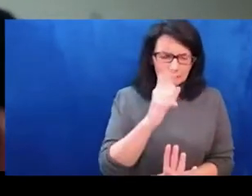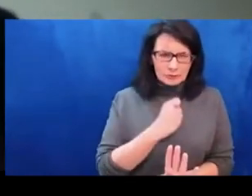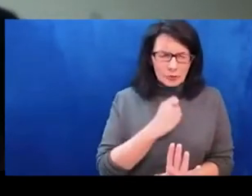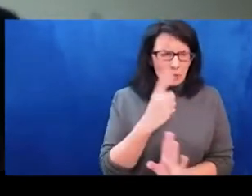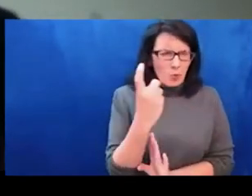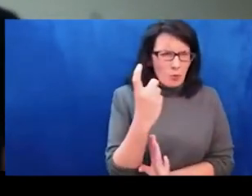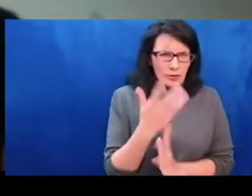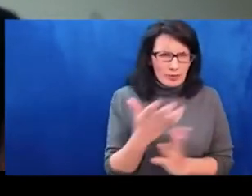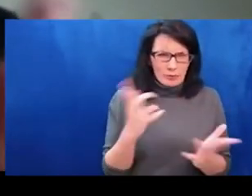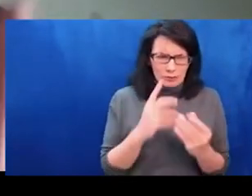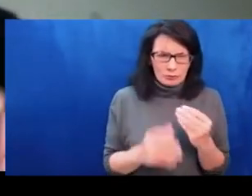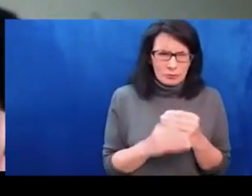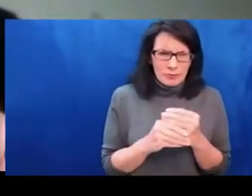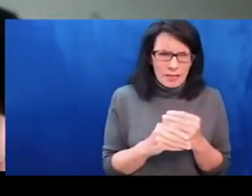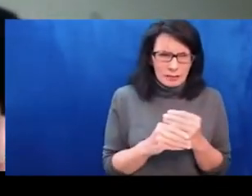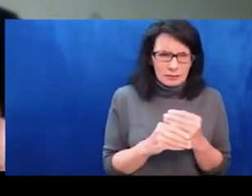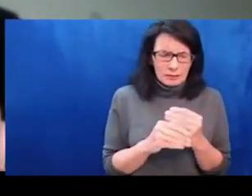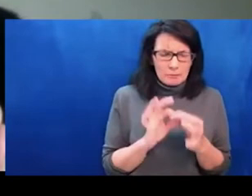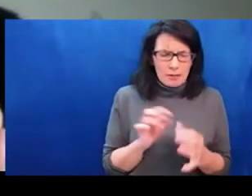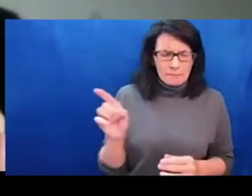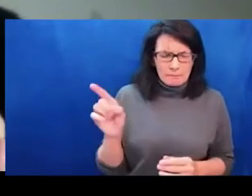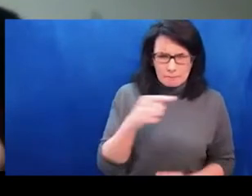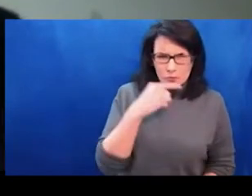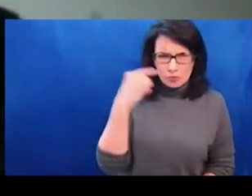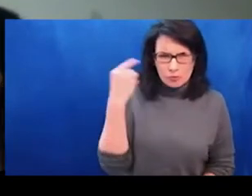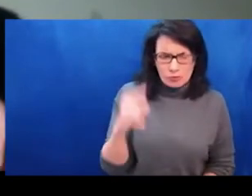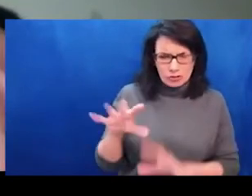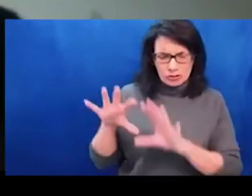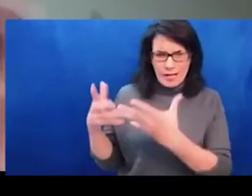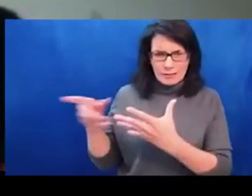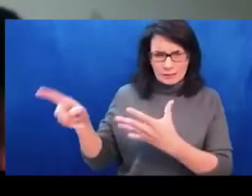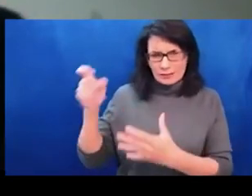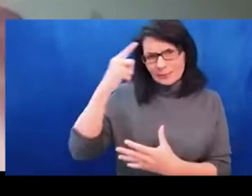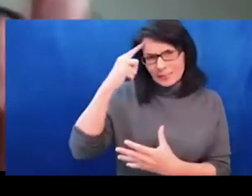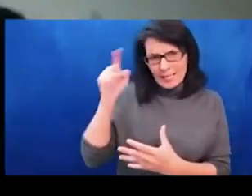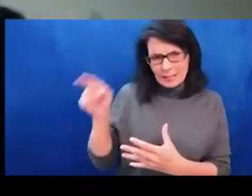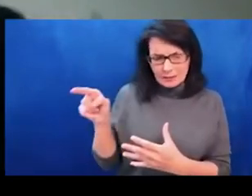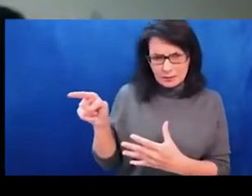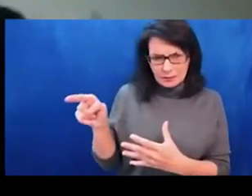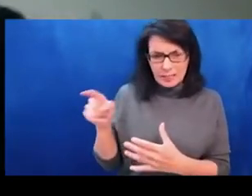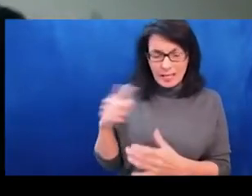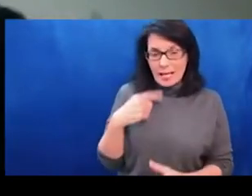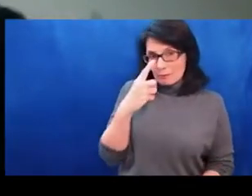today, it, again, you know,